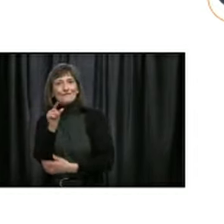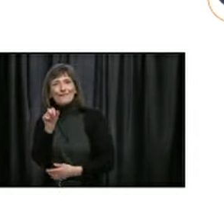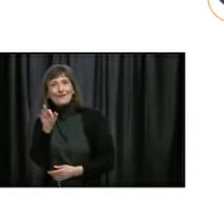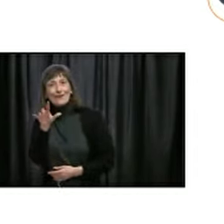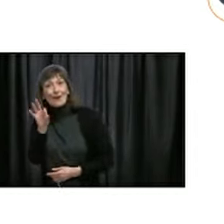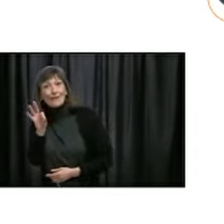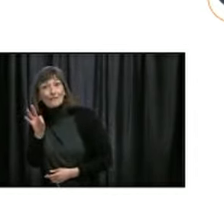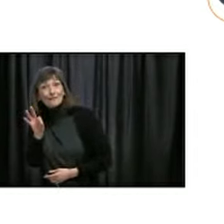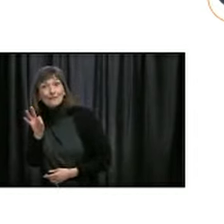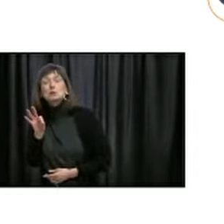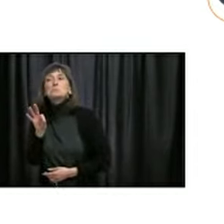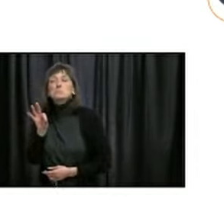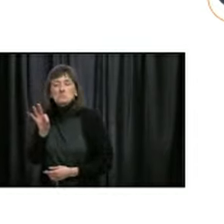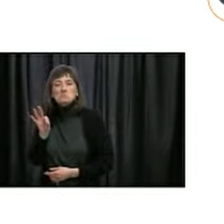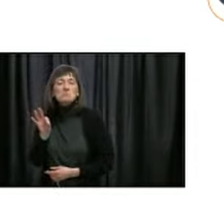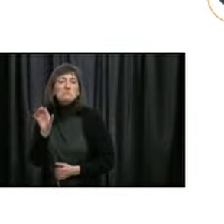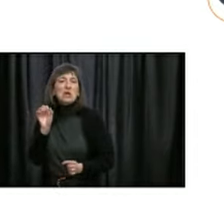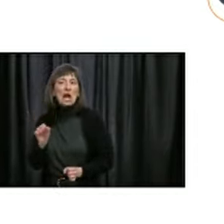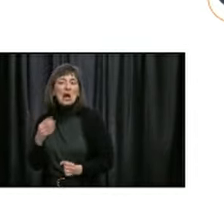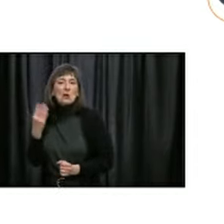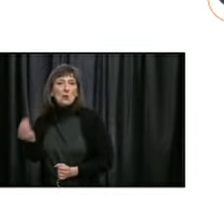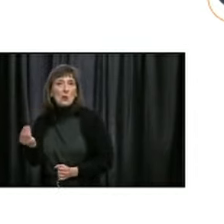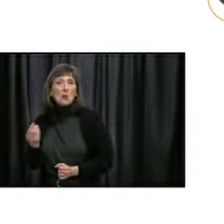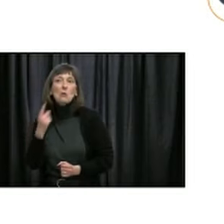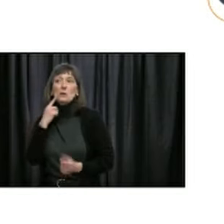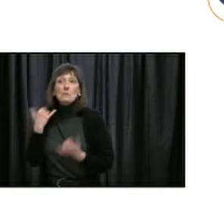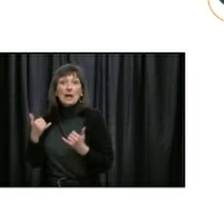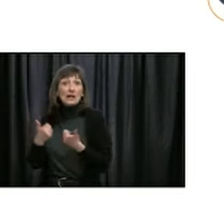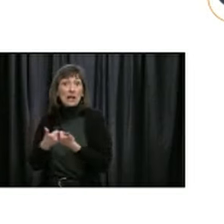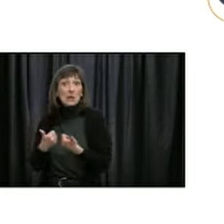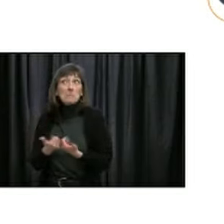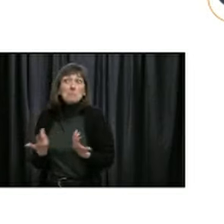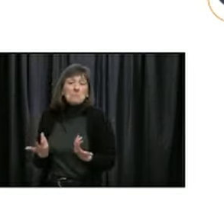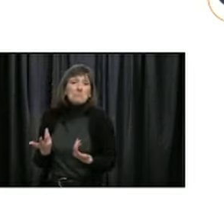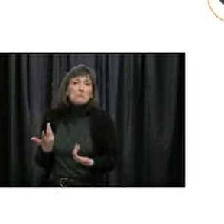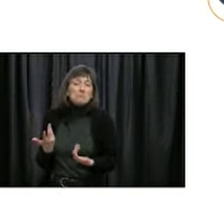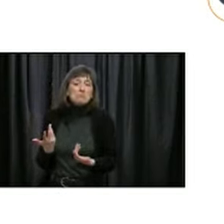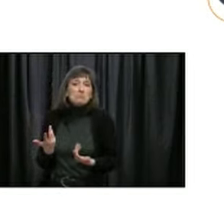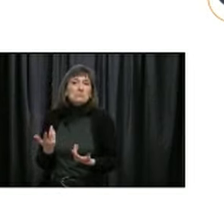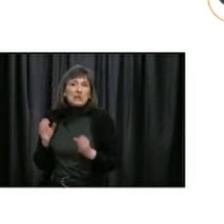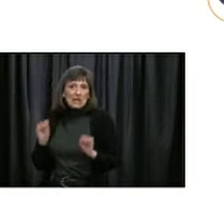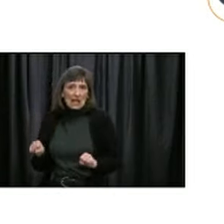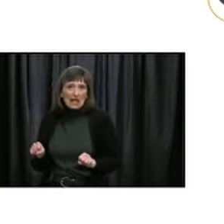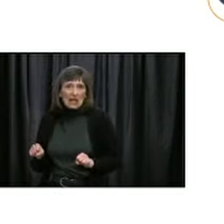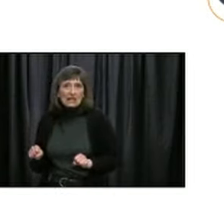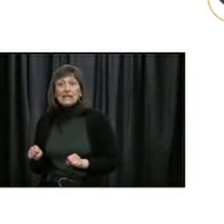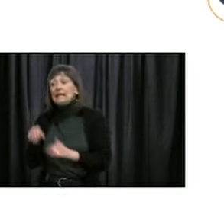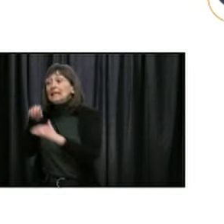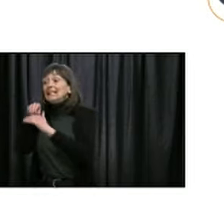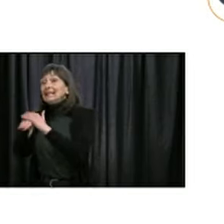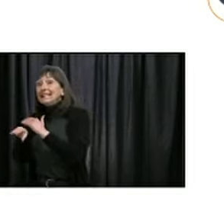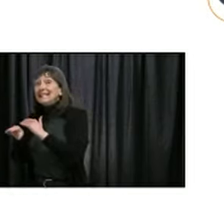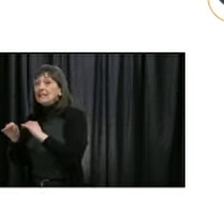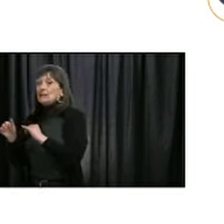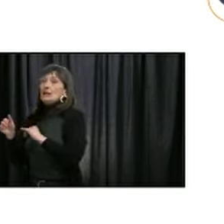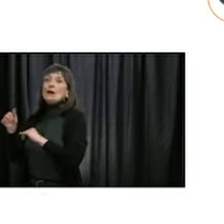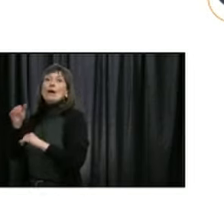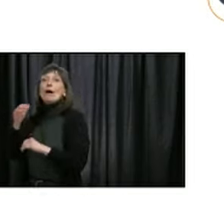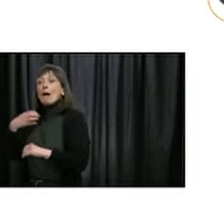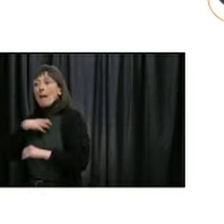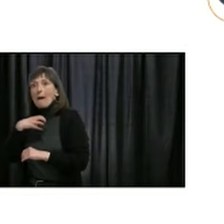not allow to be open. But certainly going out on the course with some restrictions